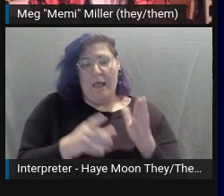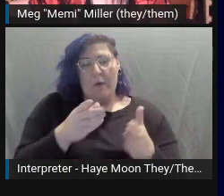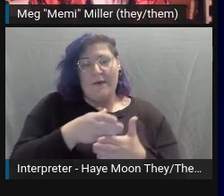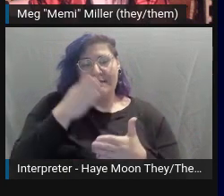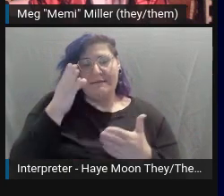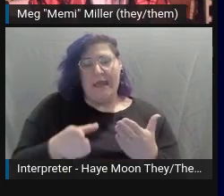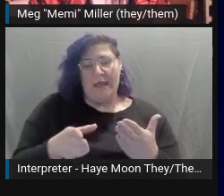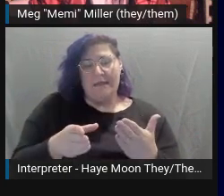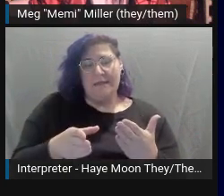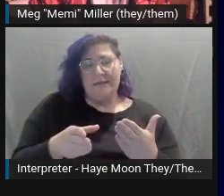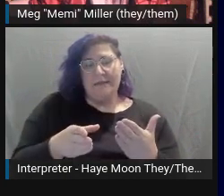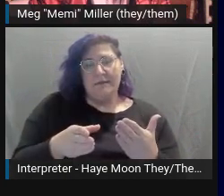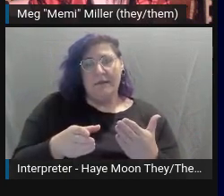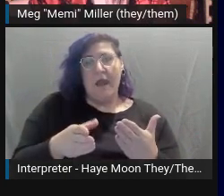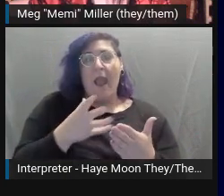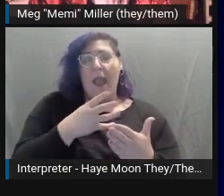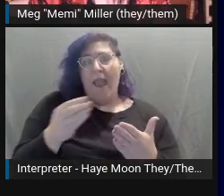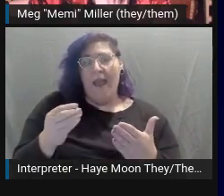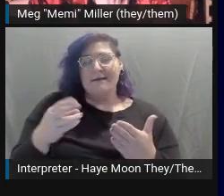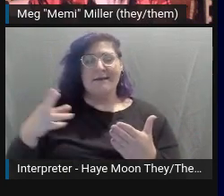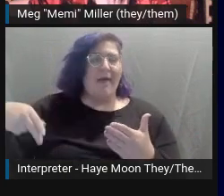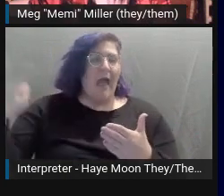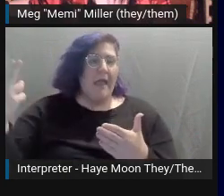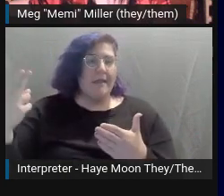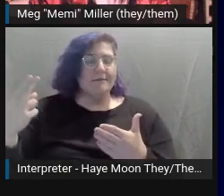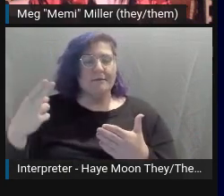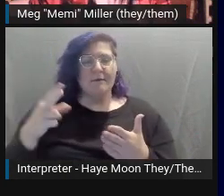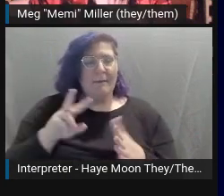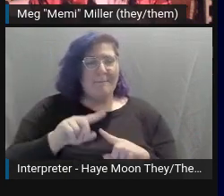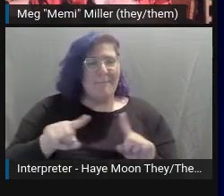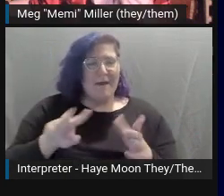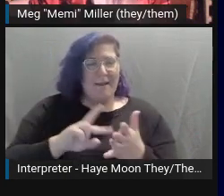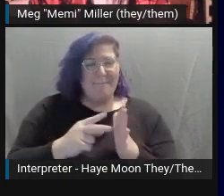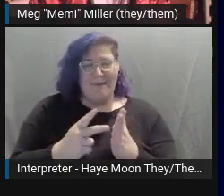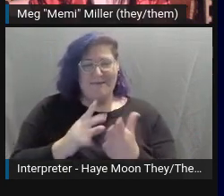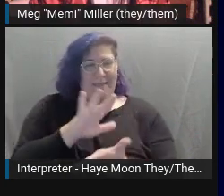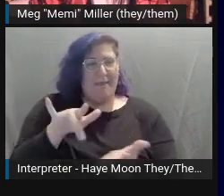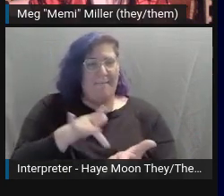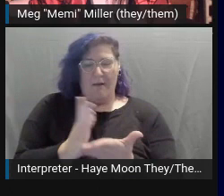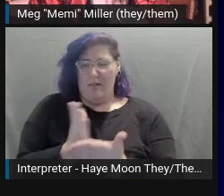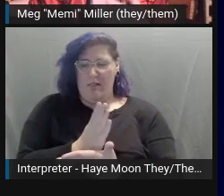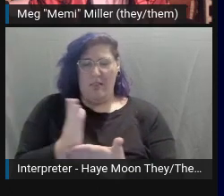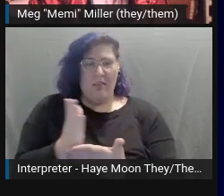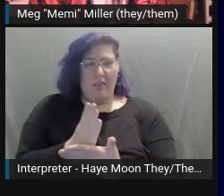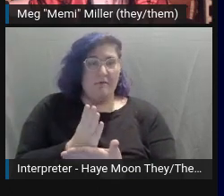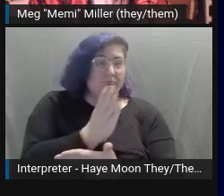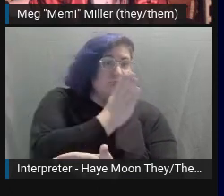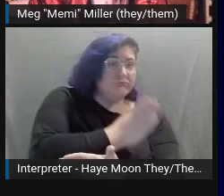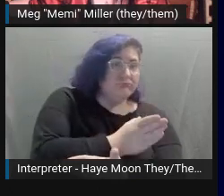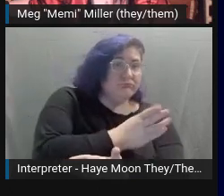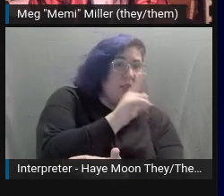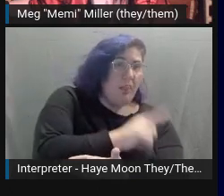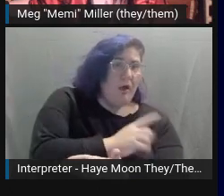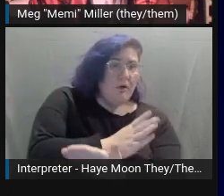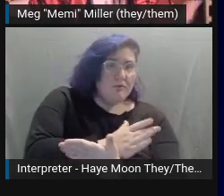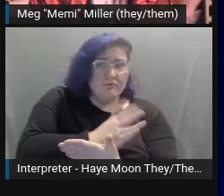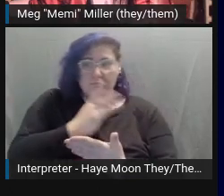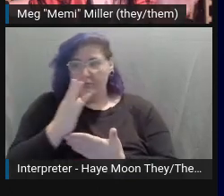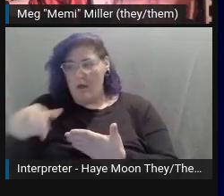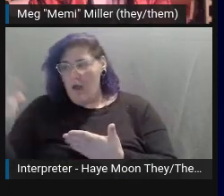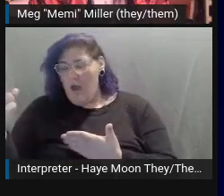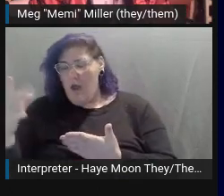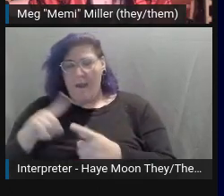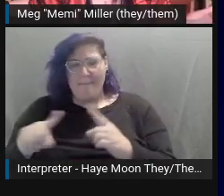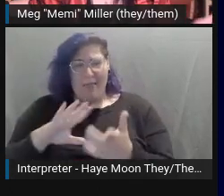And the highest end, leaving the middle ground open for interpretation. If this is a casual chart, you know,